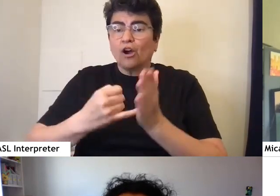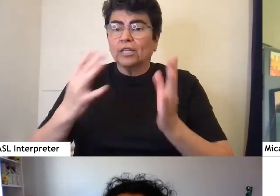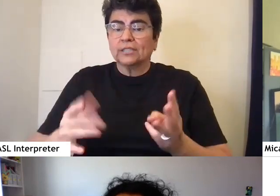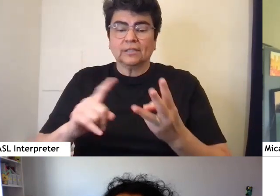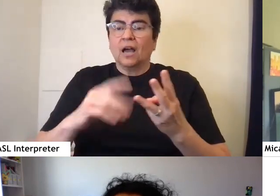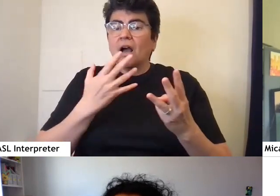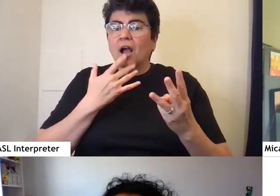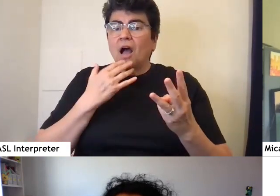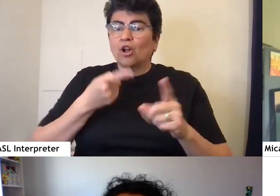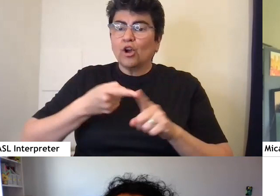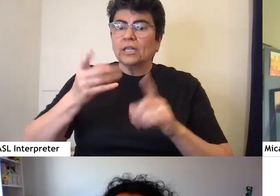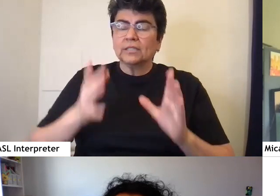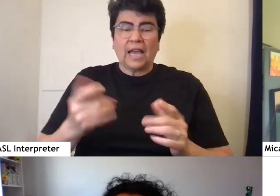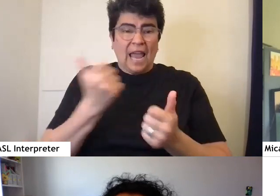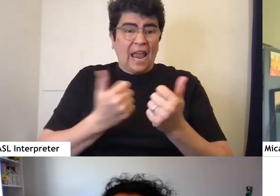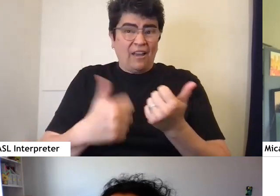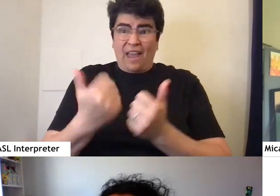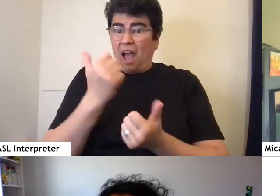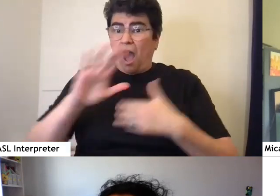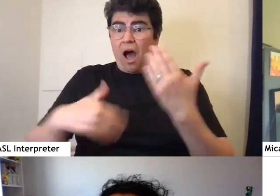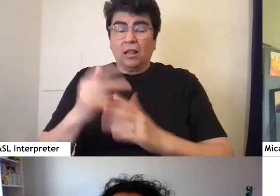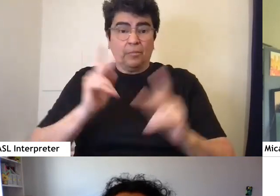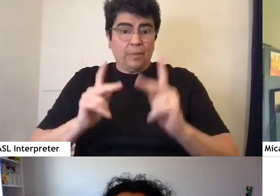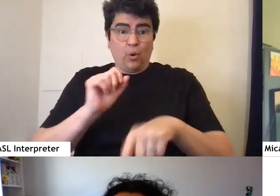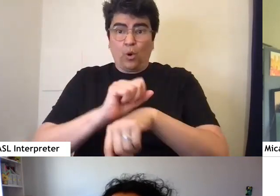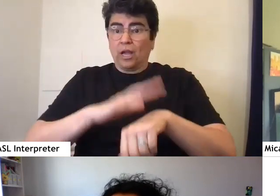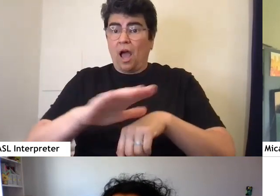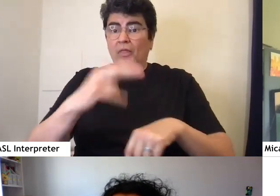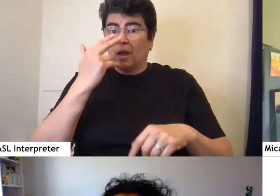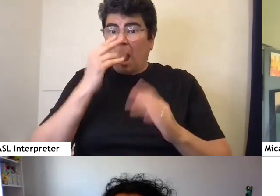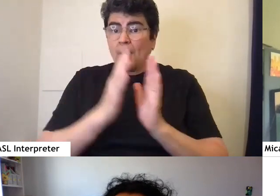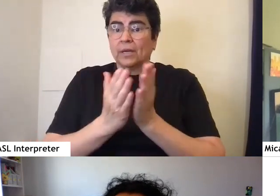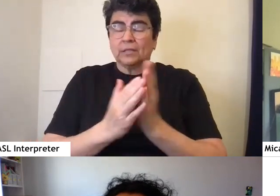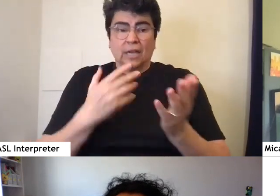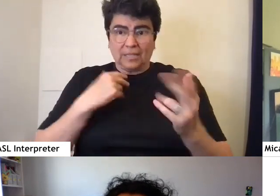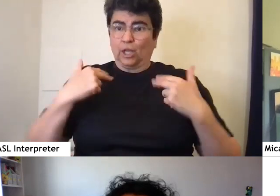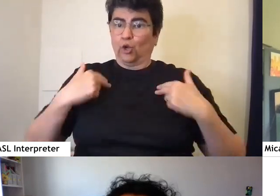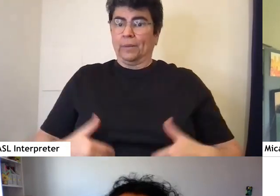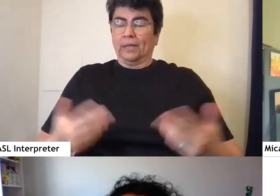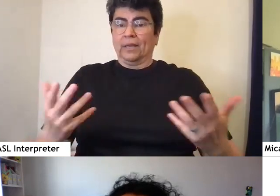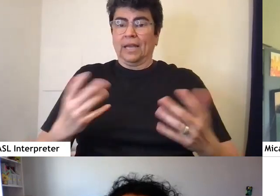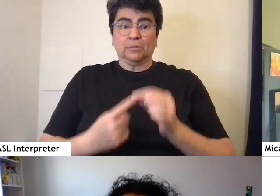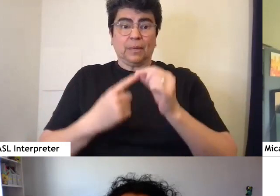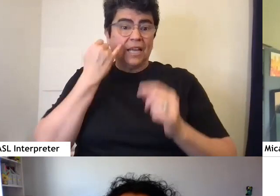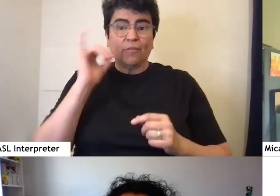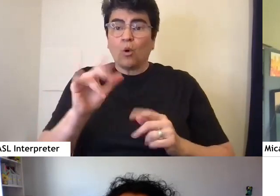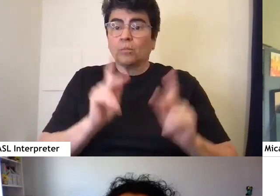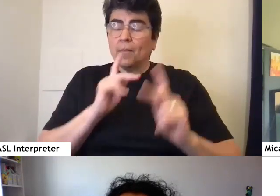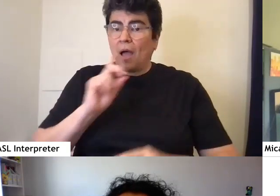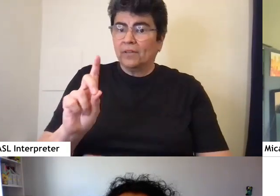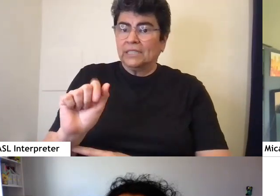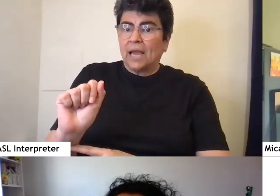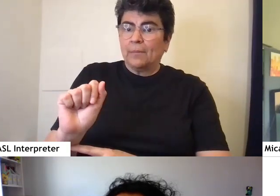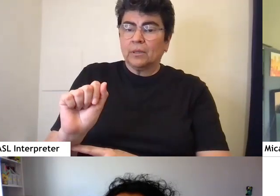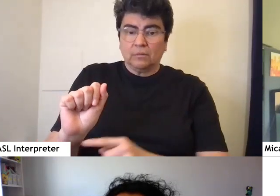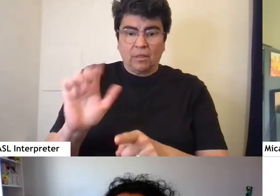everyone working on a comic is a human being. And especially if those people are disabled, their